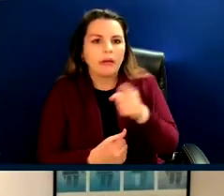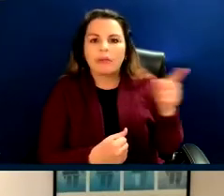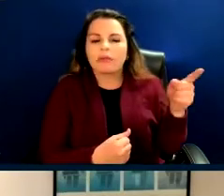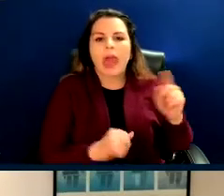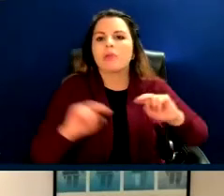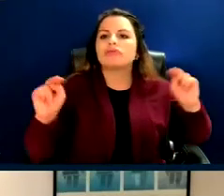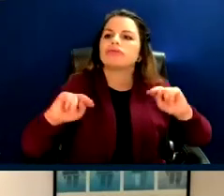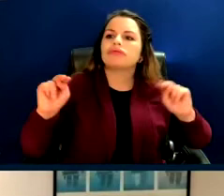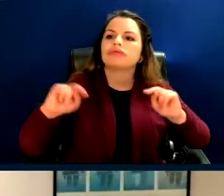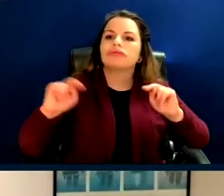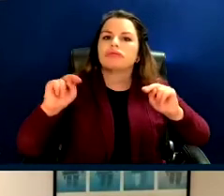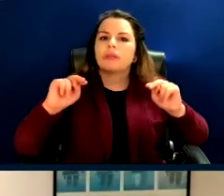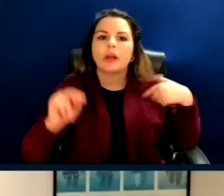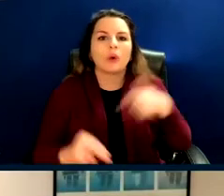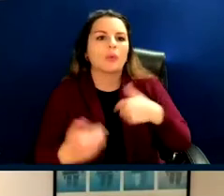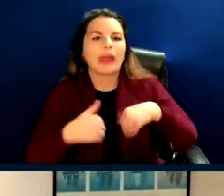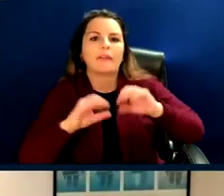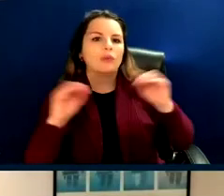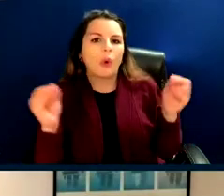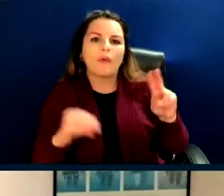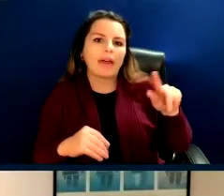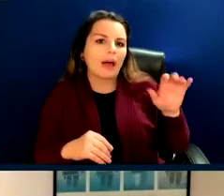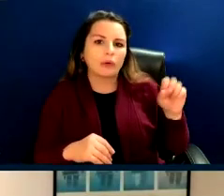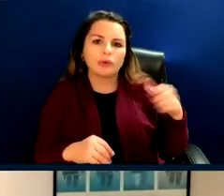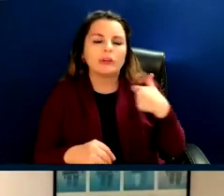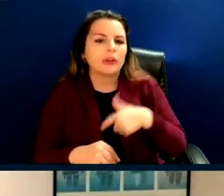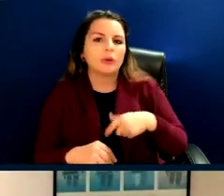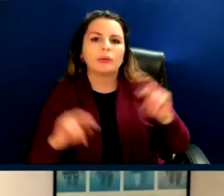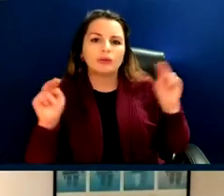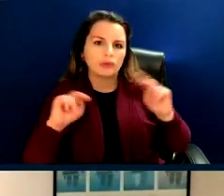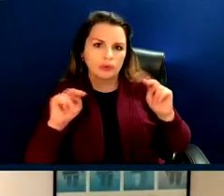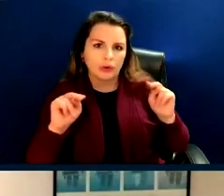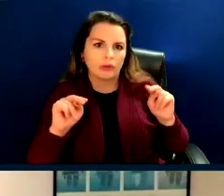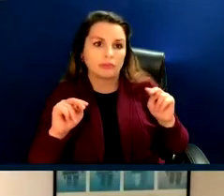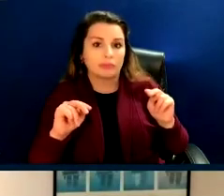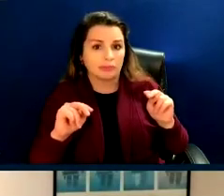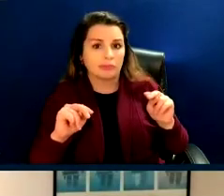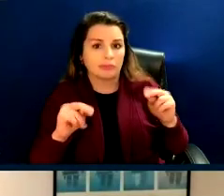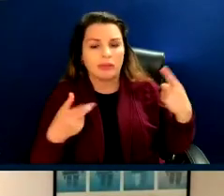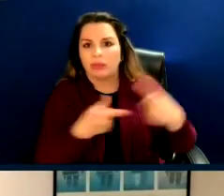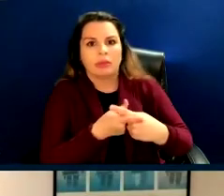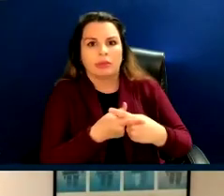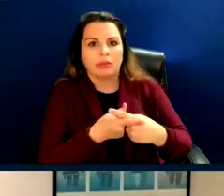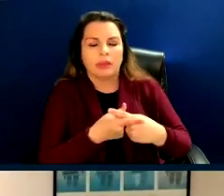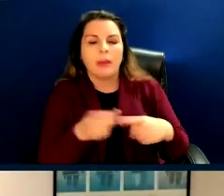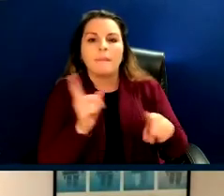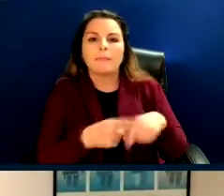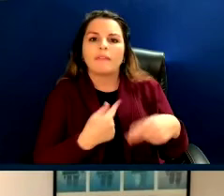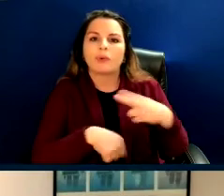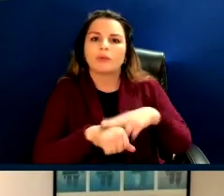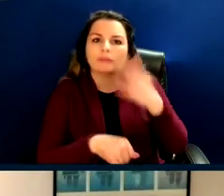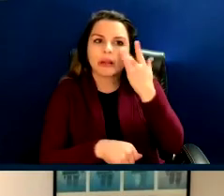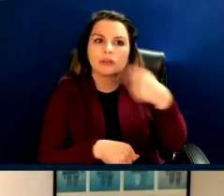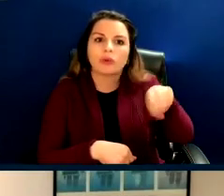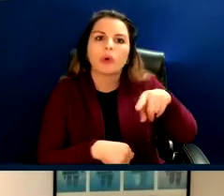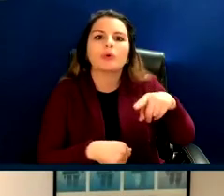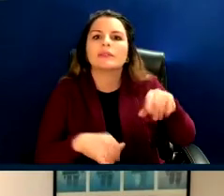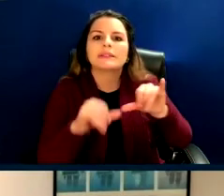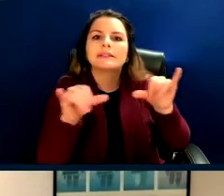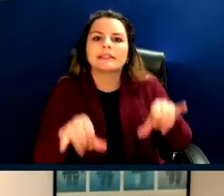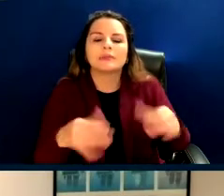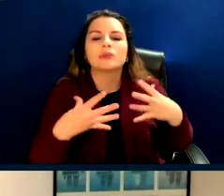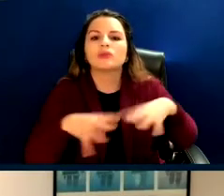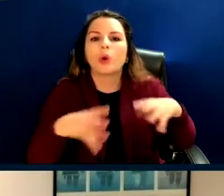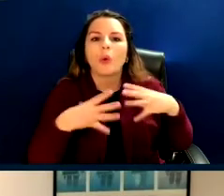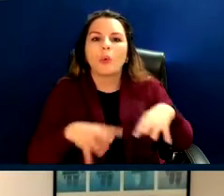we have no values, we are neutral. And, of course, part of that is because the platforms themselves do not want to be held accountable